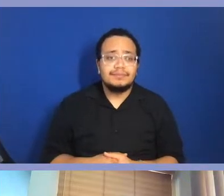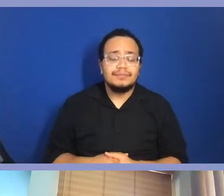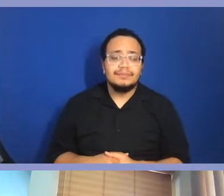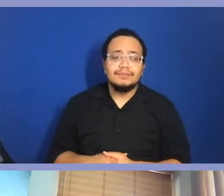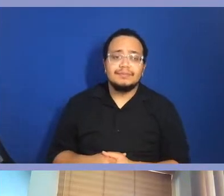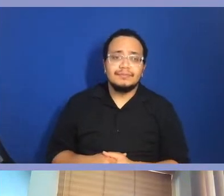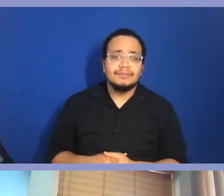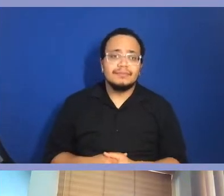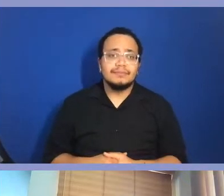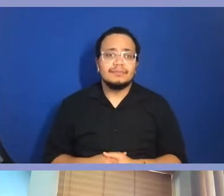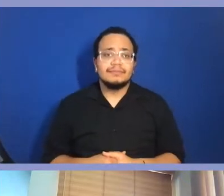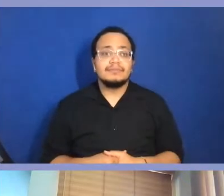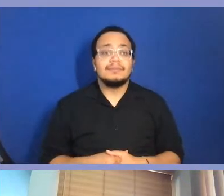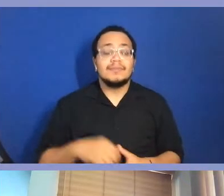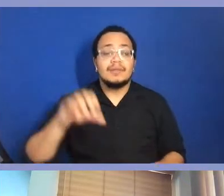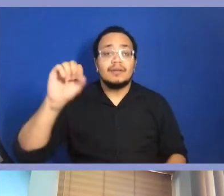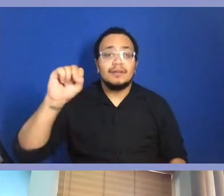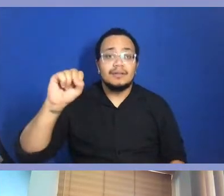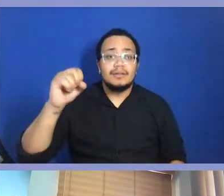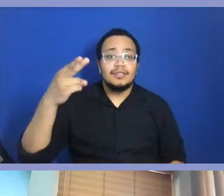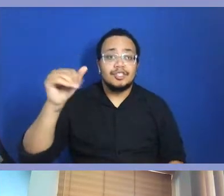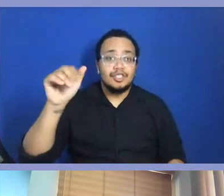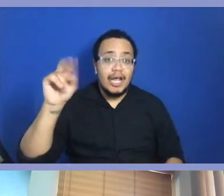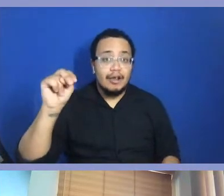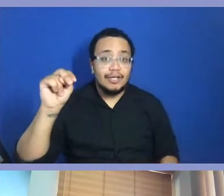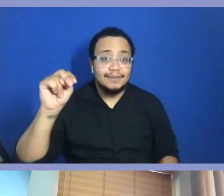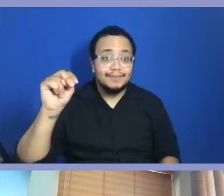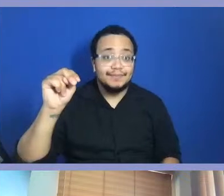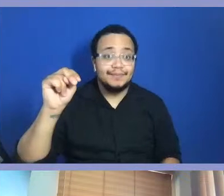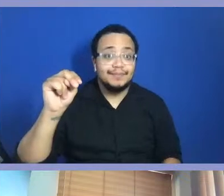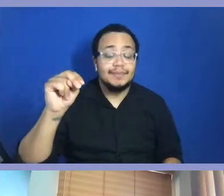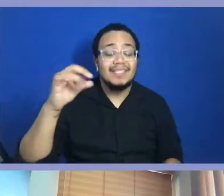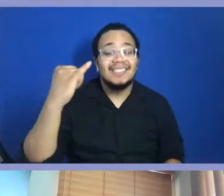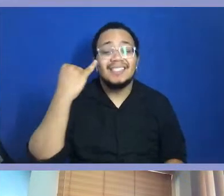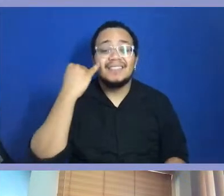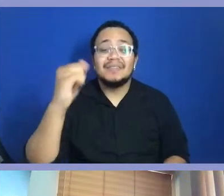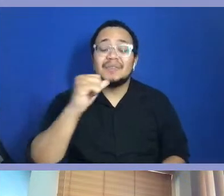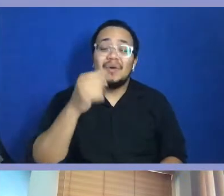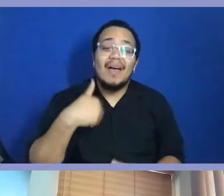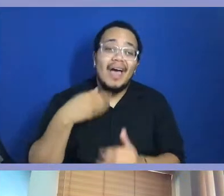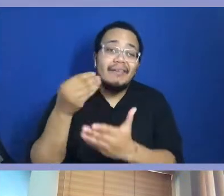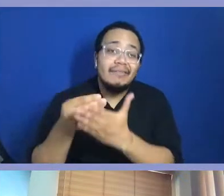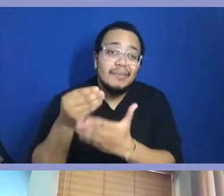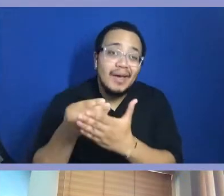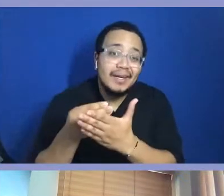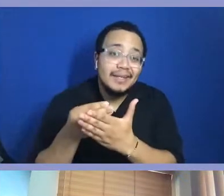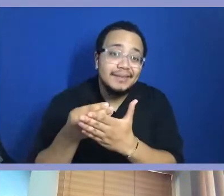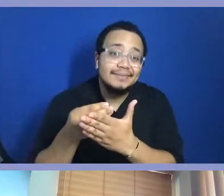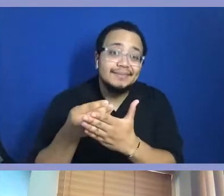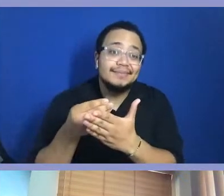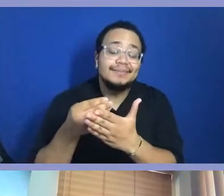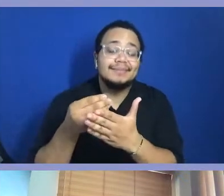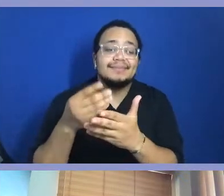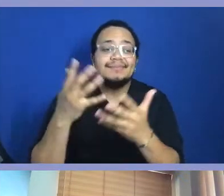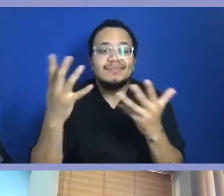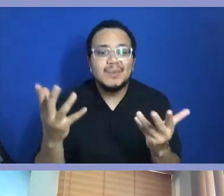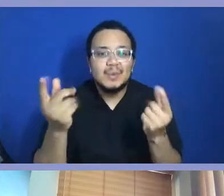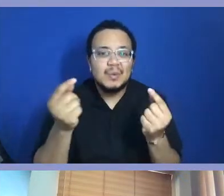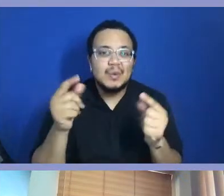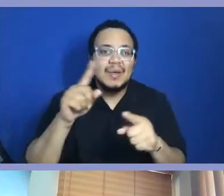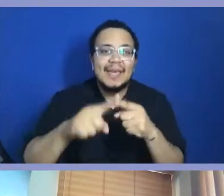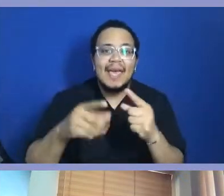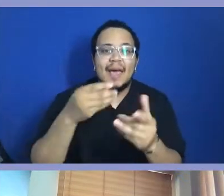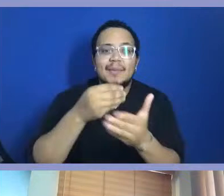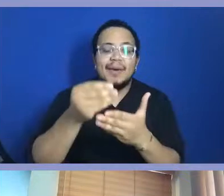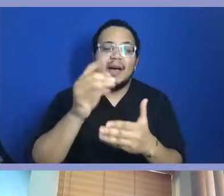You can't take pictures if you don't have gear. If you don't have money, you're not going to have gear. In